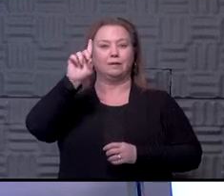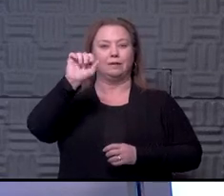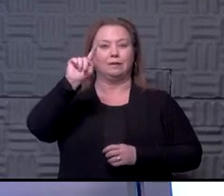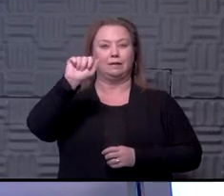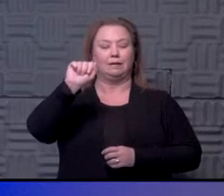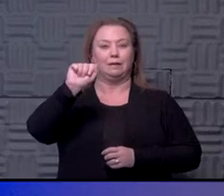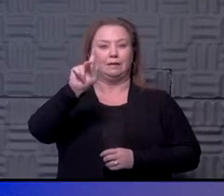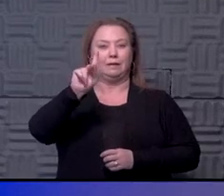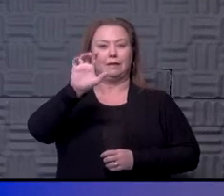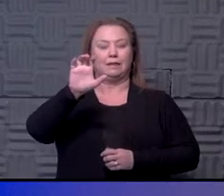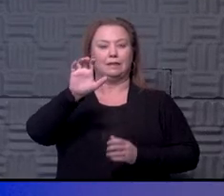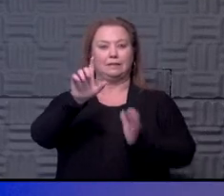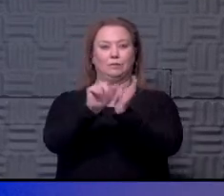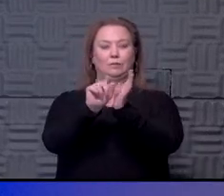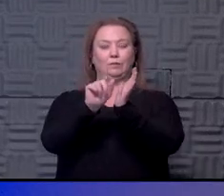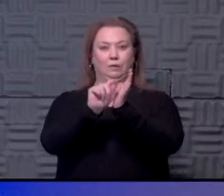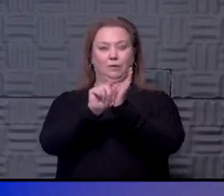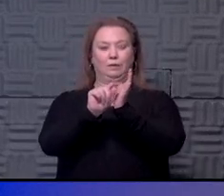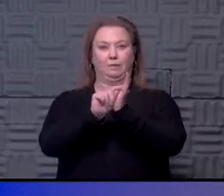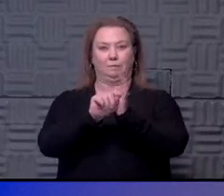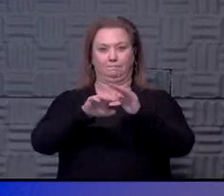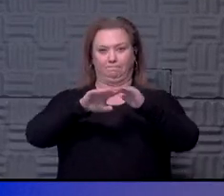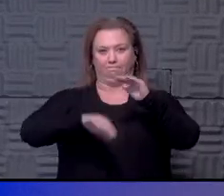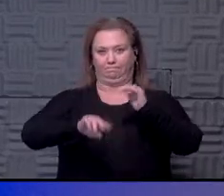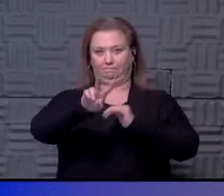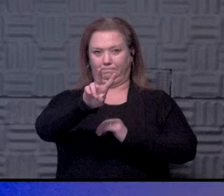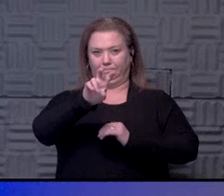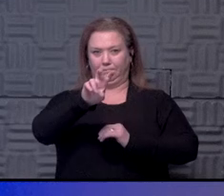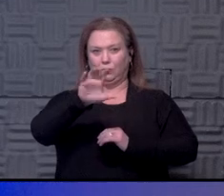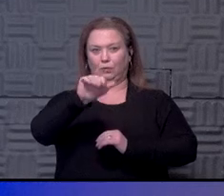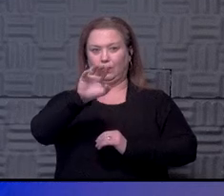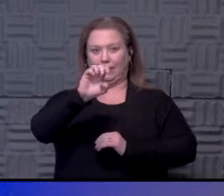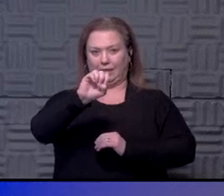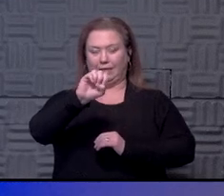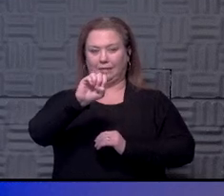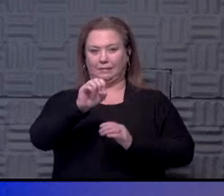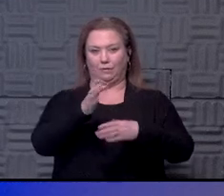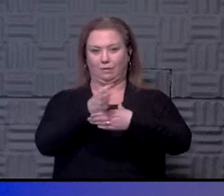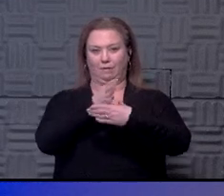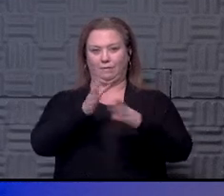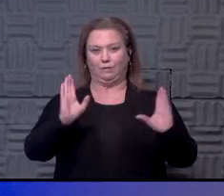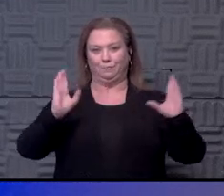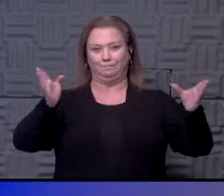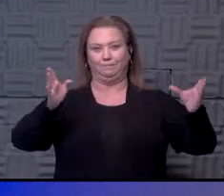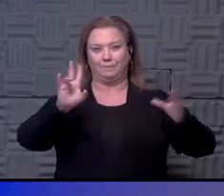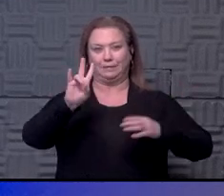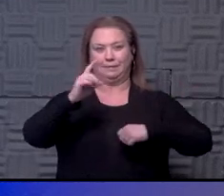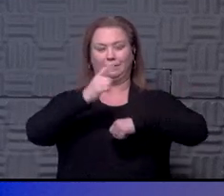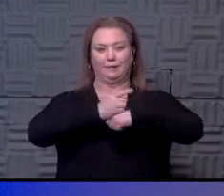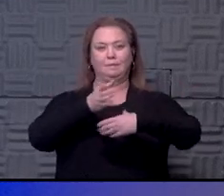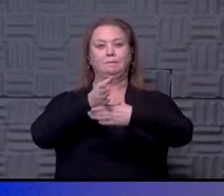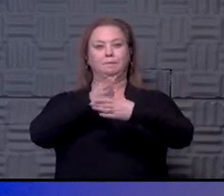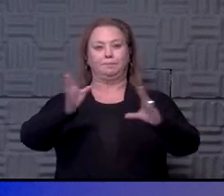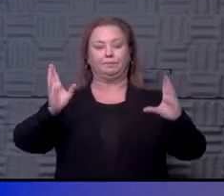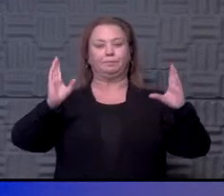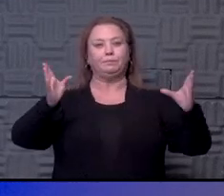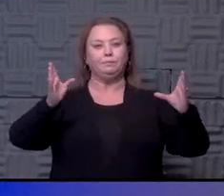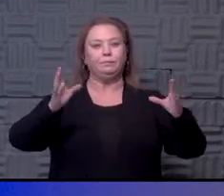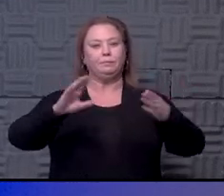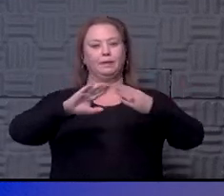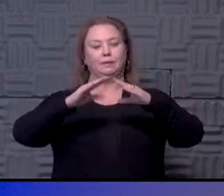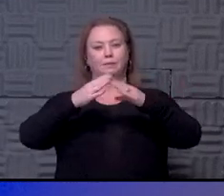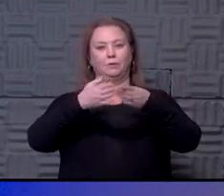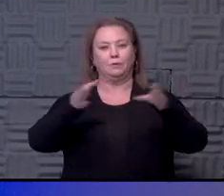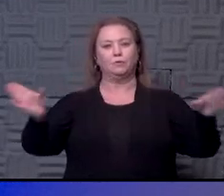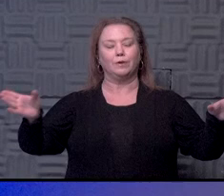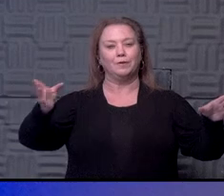Kansas City Star felt just under 200 cases per day for the rolling seven-day average. So, you know, again, I think as a community,